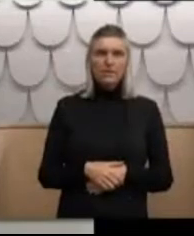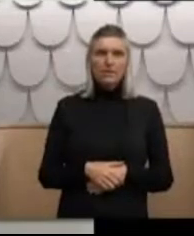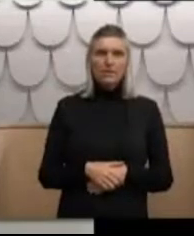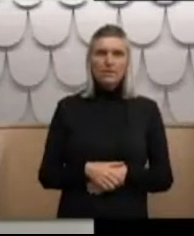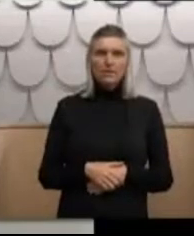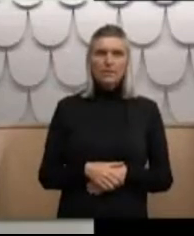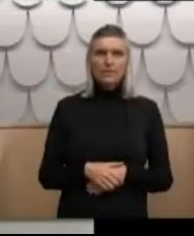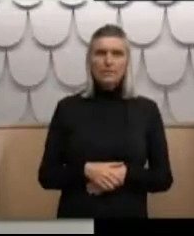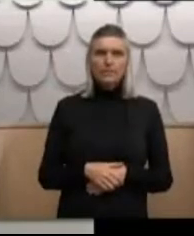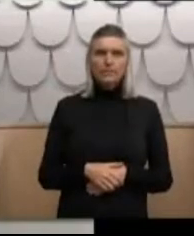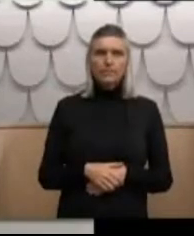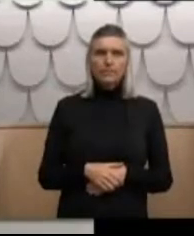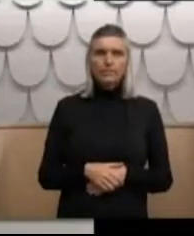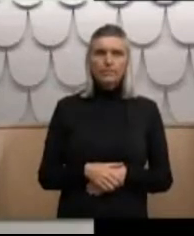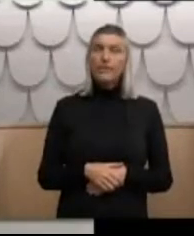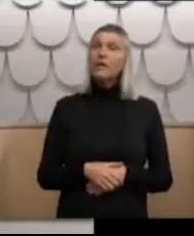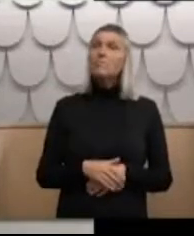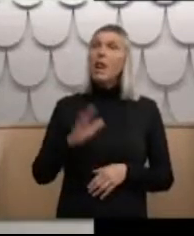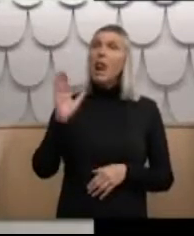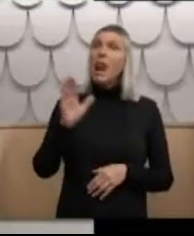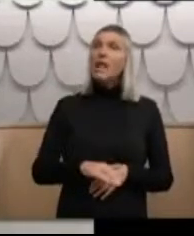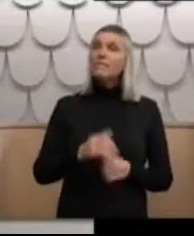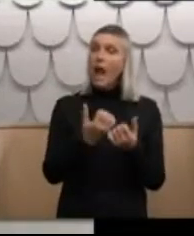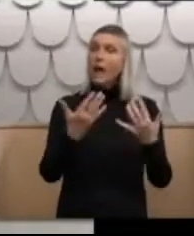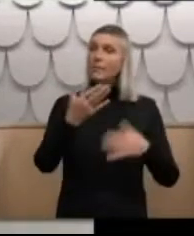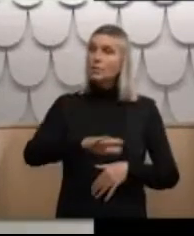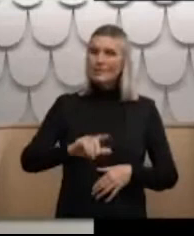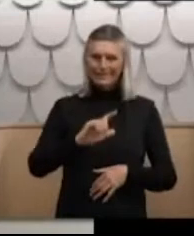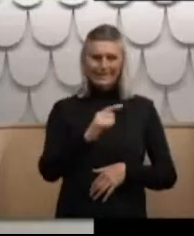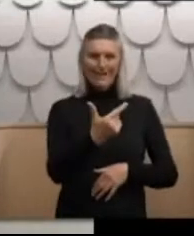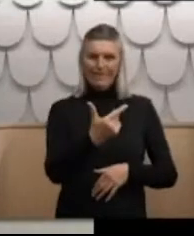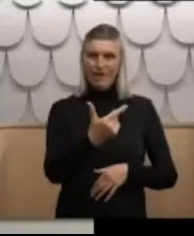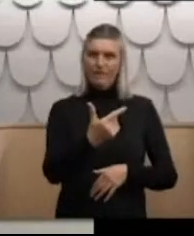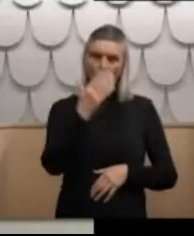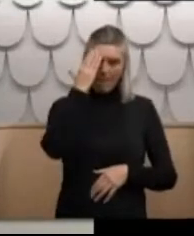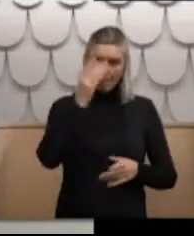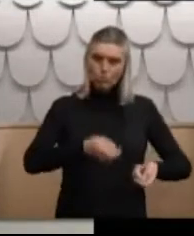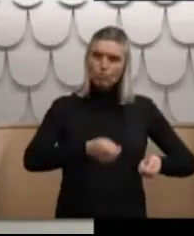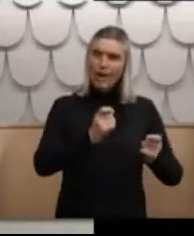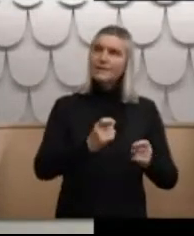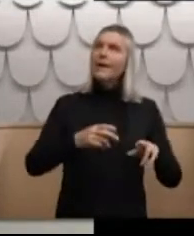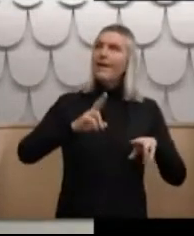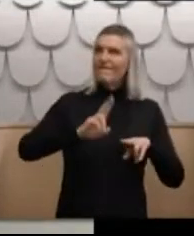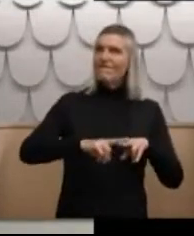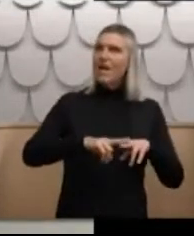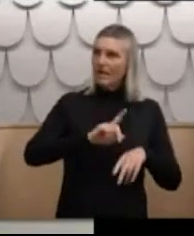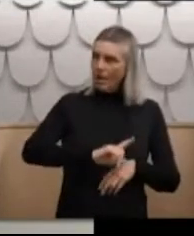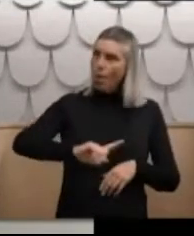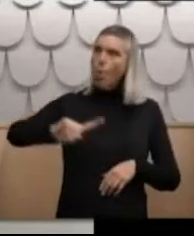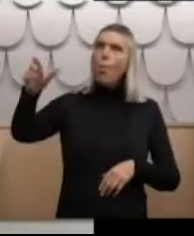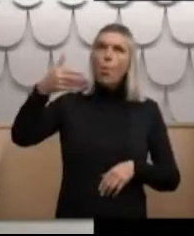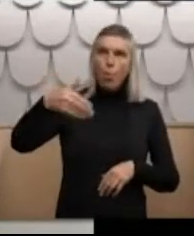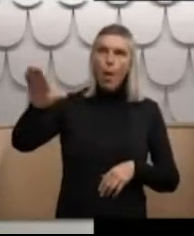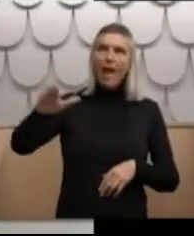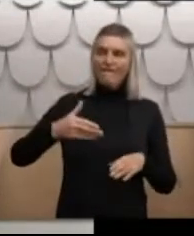gardens while Dad was away on railways. It was pretty hard back in those days for us as a big